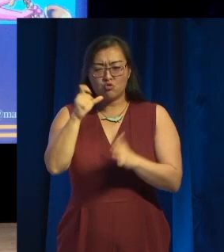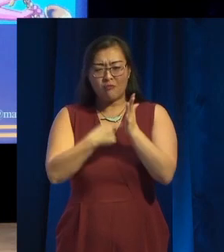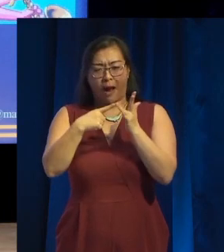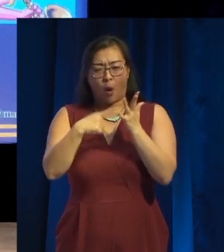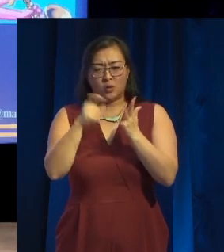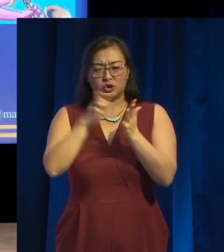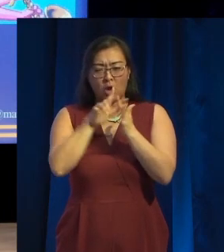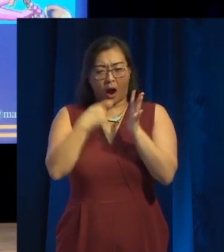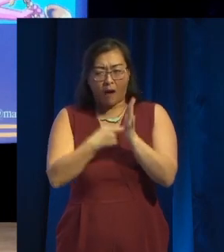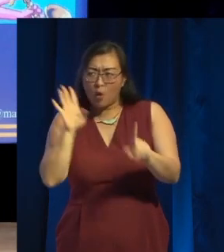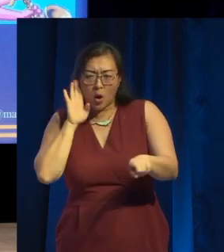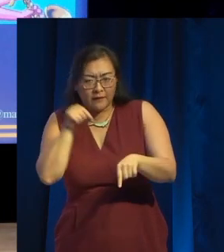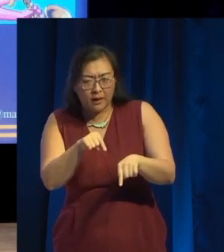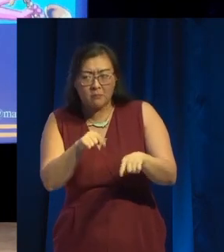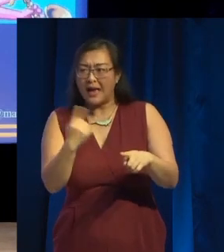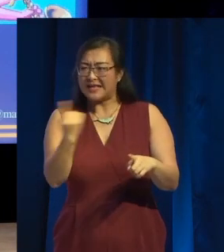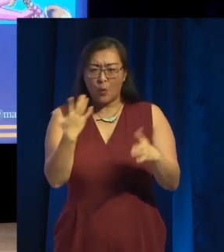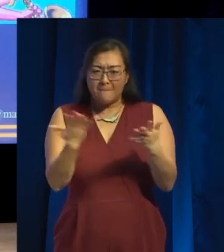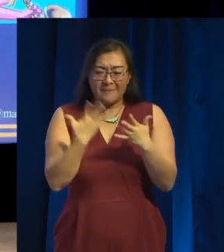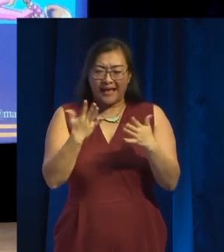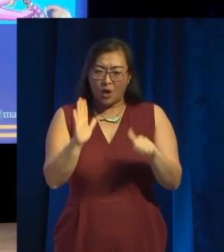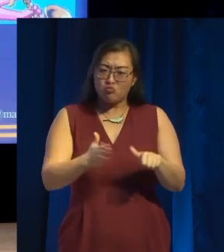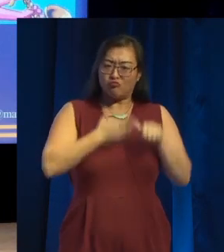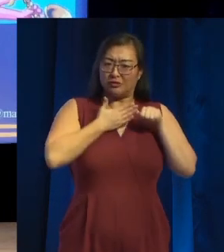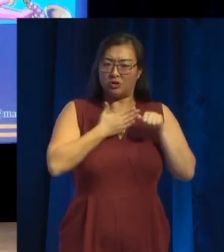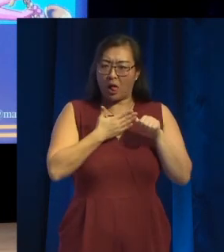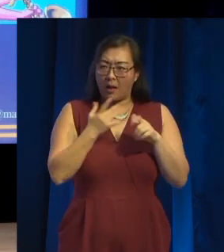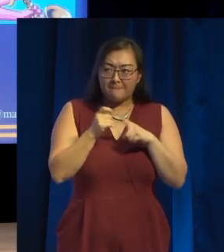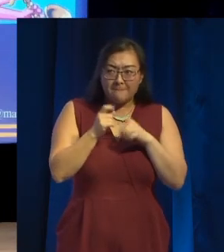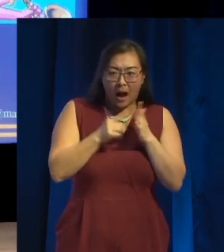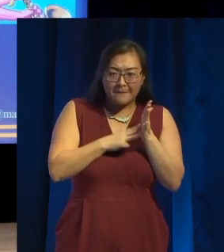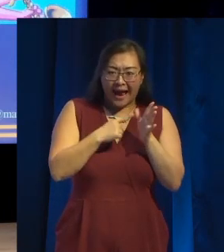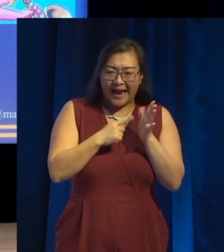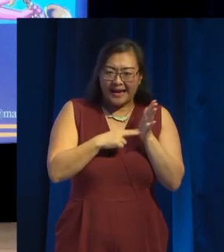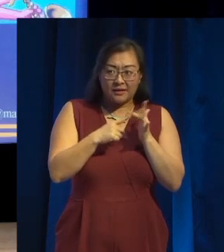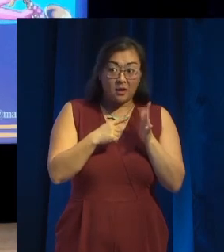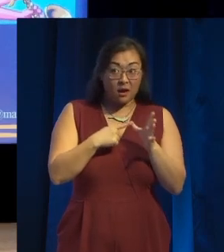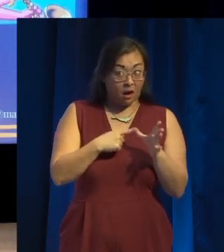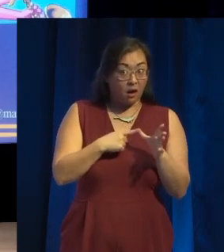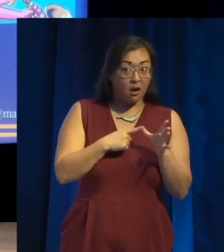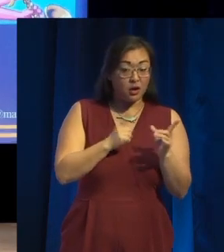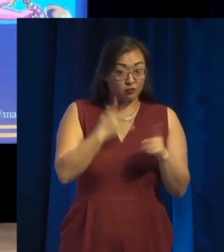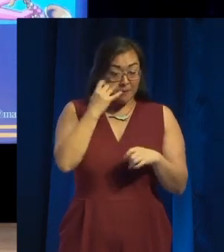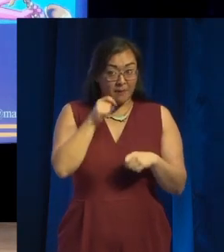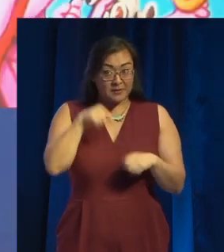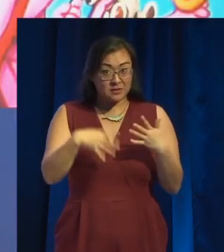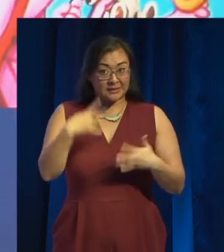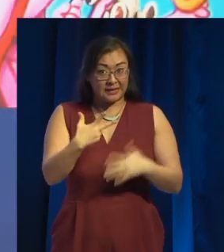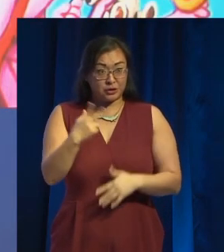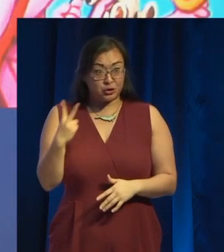Has anyone played the original game of Pi Mania? Bear in mind, this was 1982, so you are going to be admitting to be an old if you say yes.